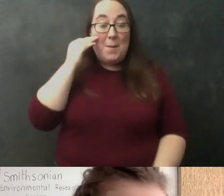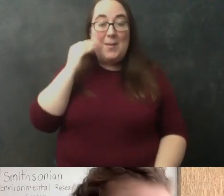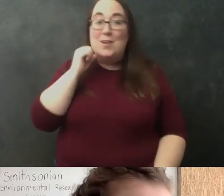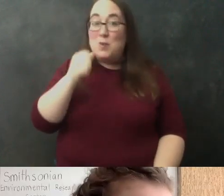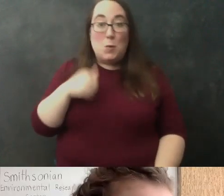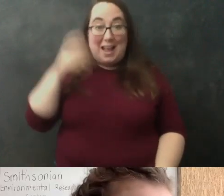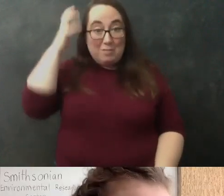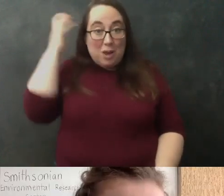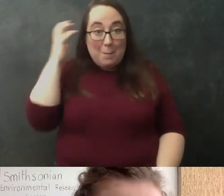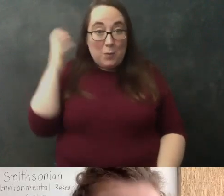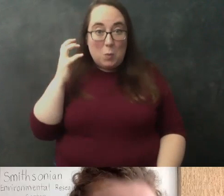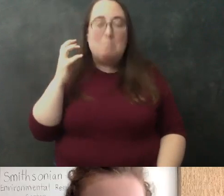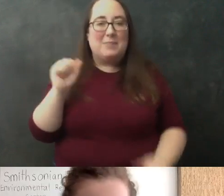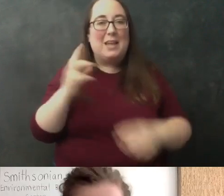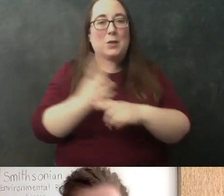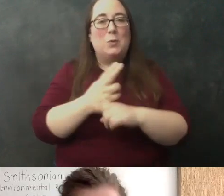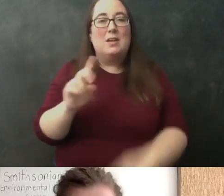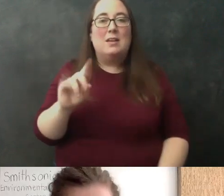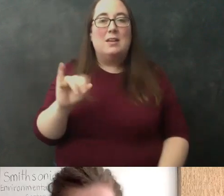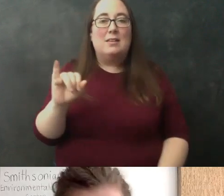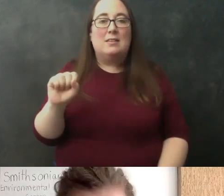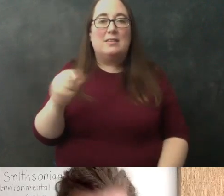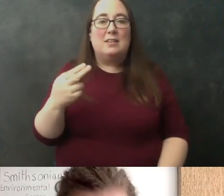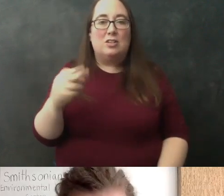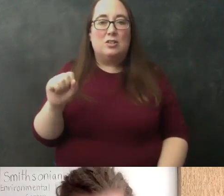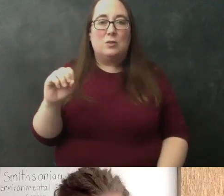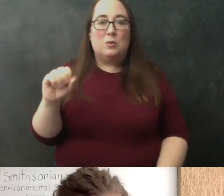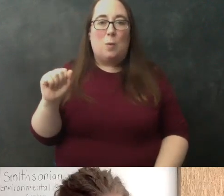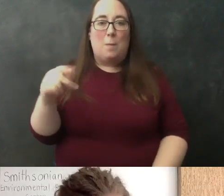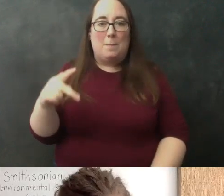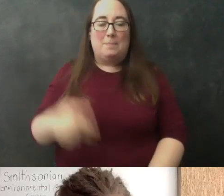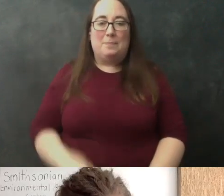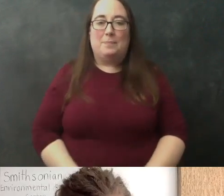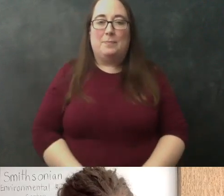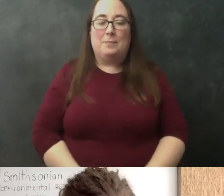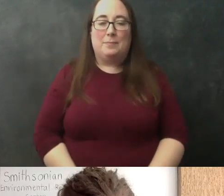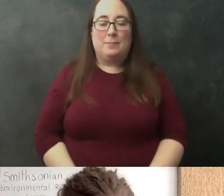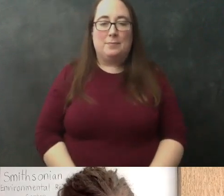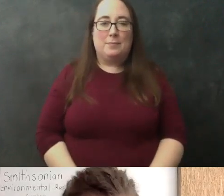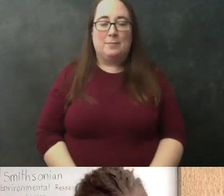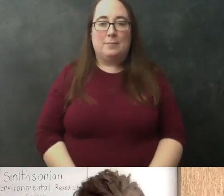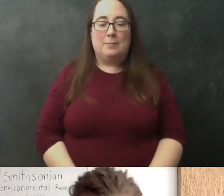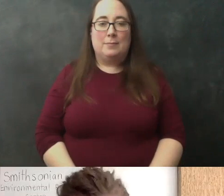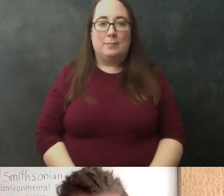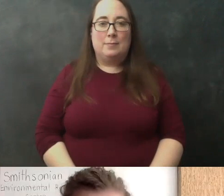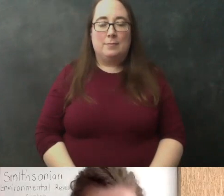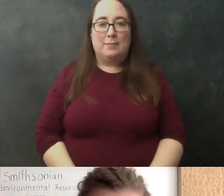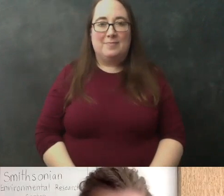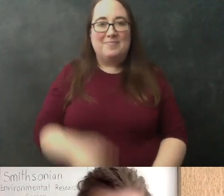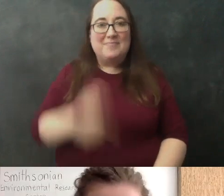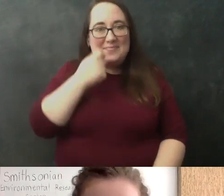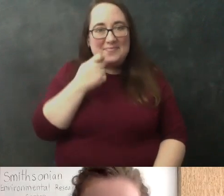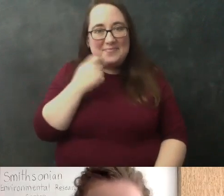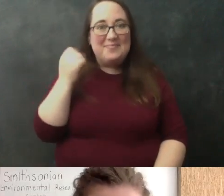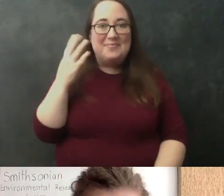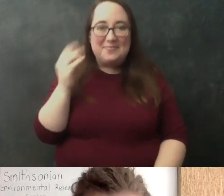very well dish soap is great so that's a good substitute for that um yeah okay cool so